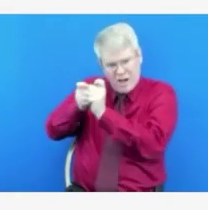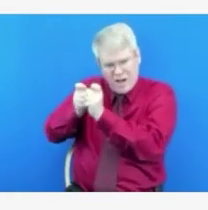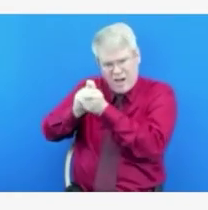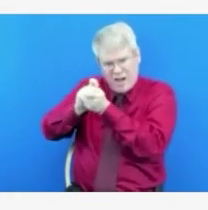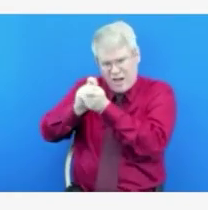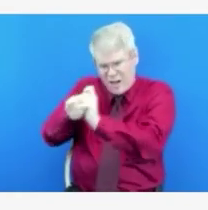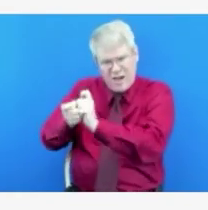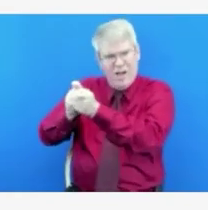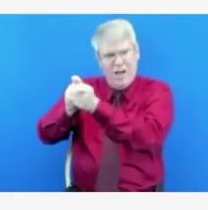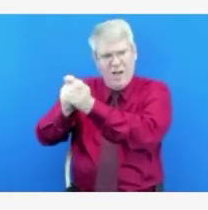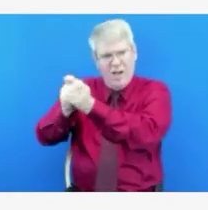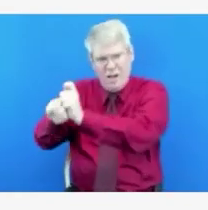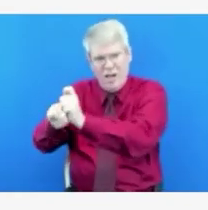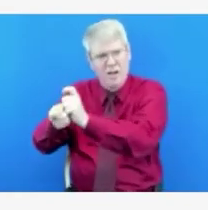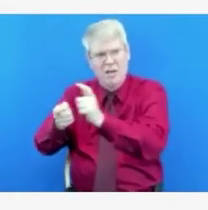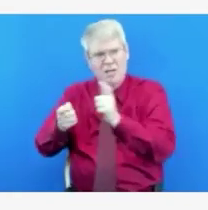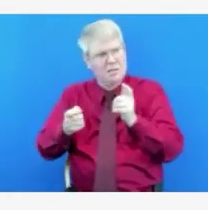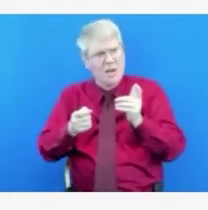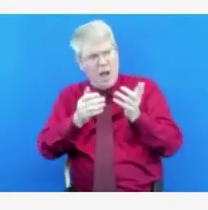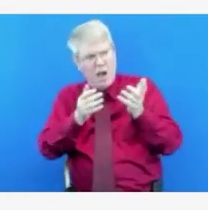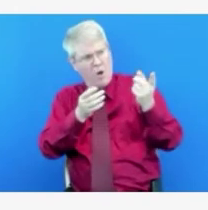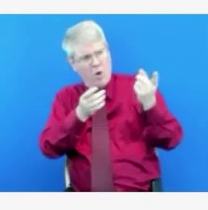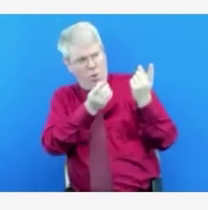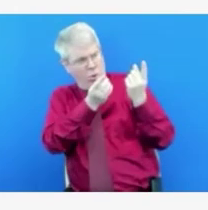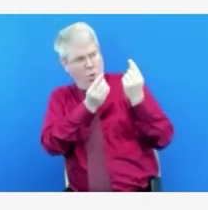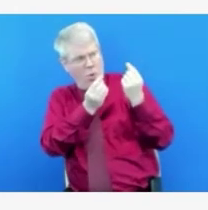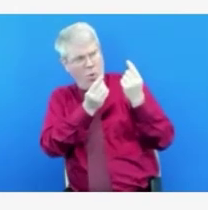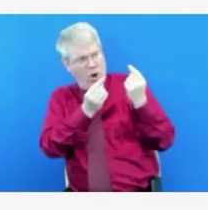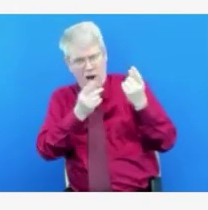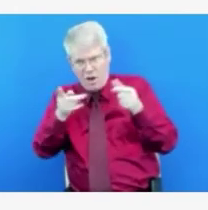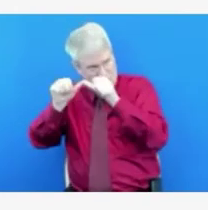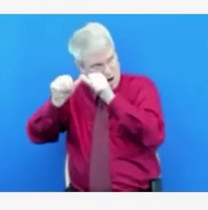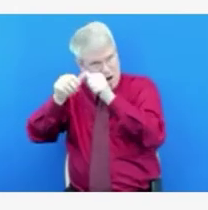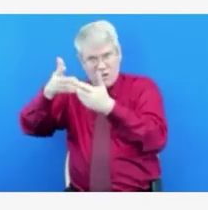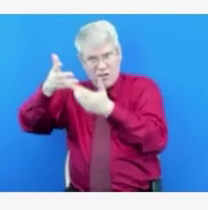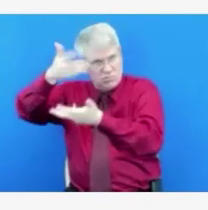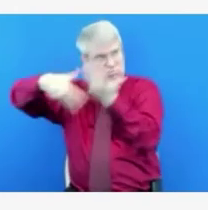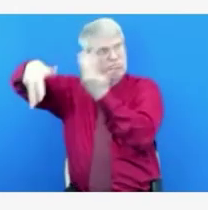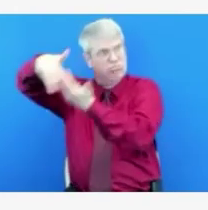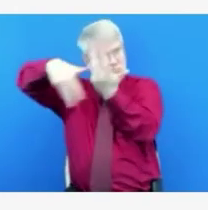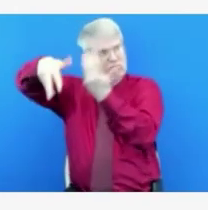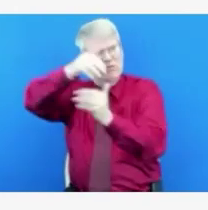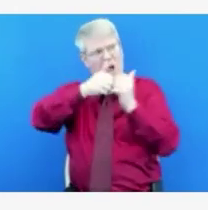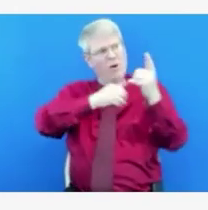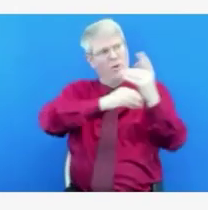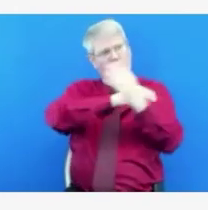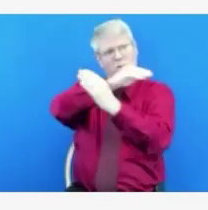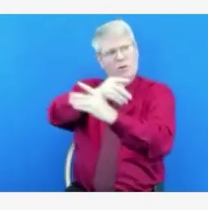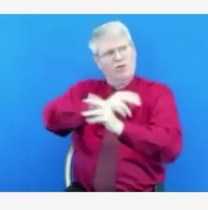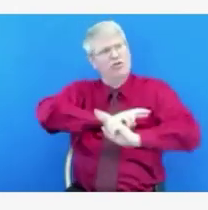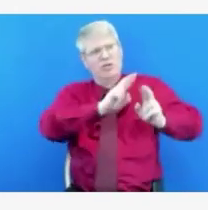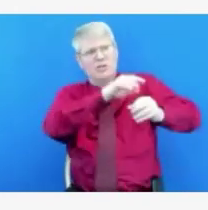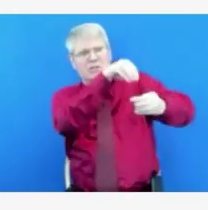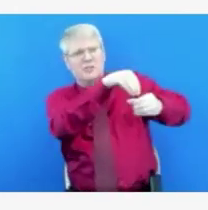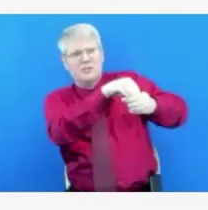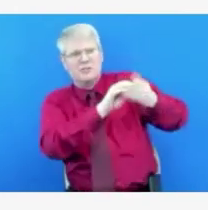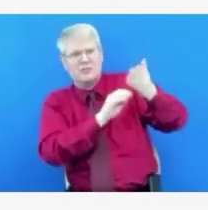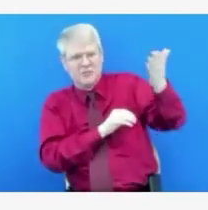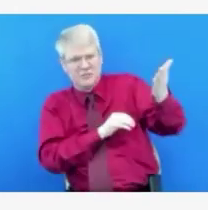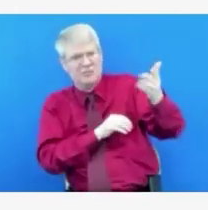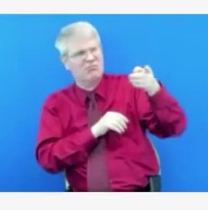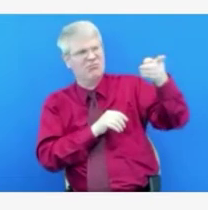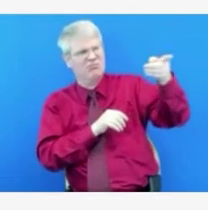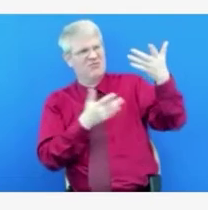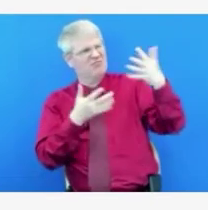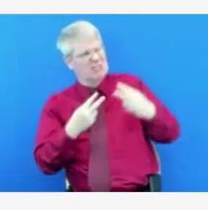does that mean potentially going into crisis standards of care multiple times a year if we have multiple strains that